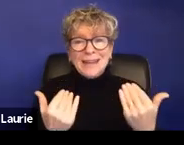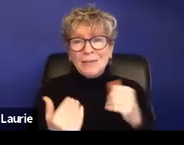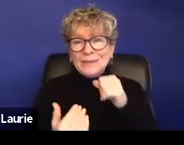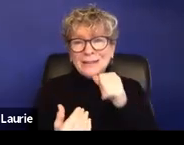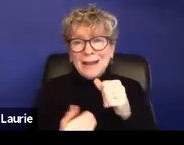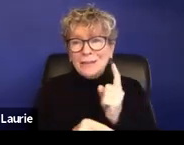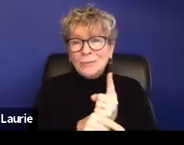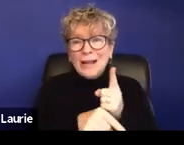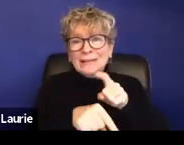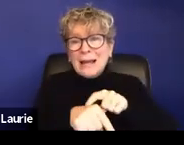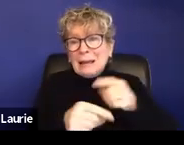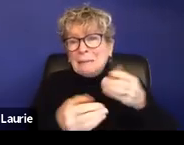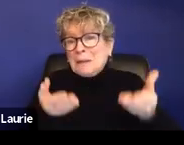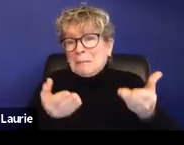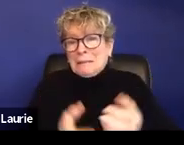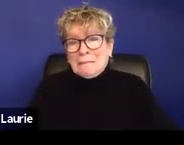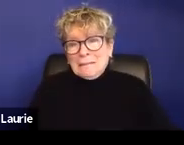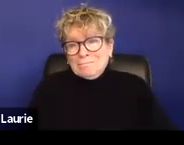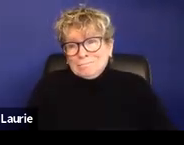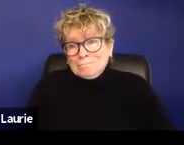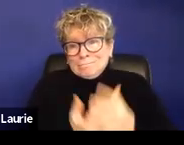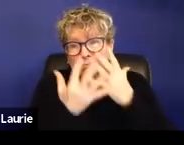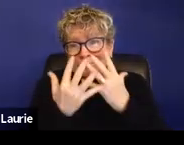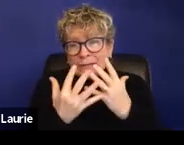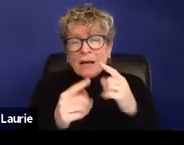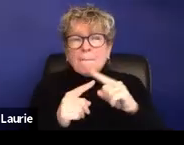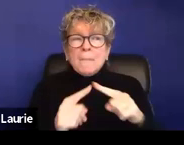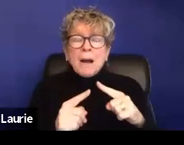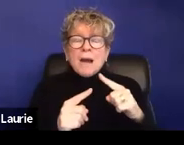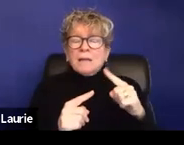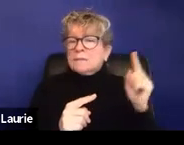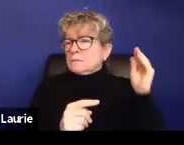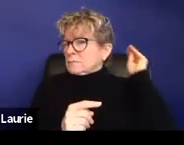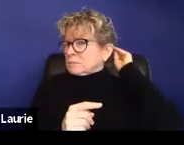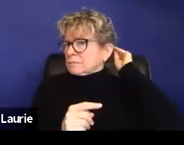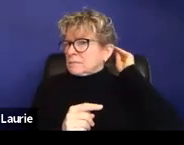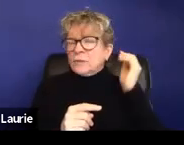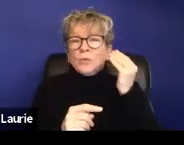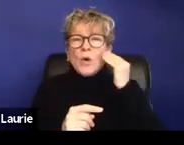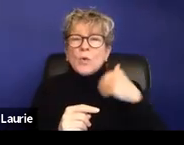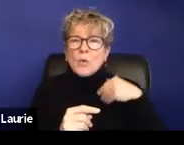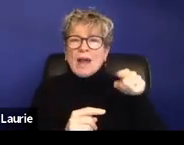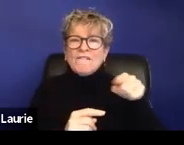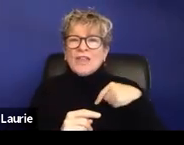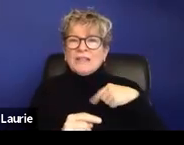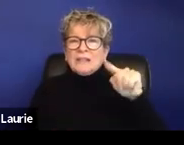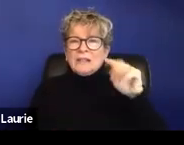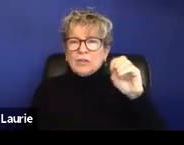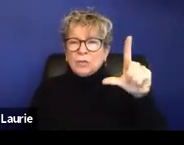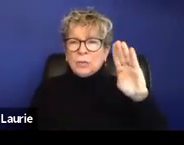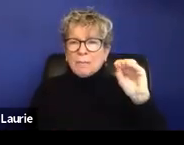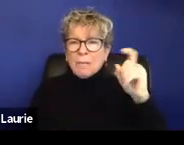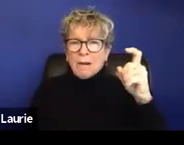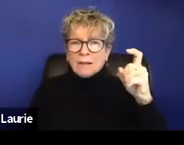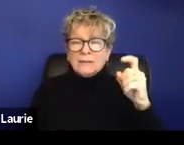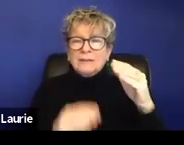unfortunately, but the idea is that you have this in your toolbox, um, going forward. Similarly, systems